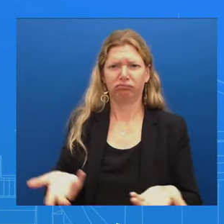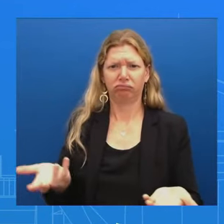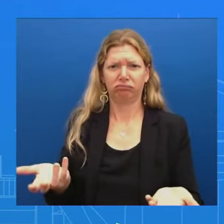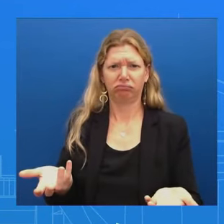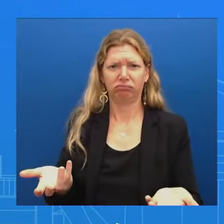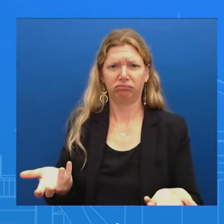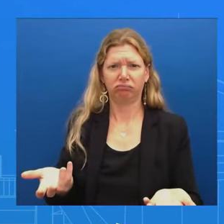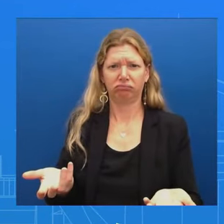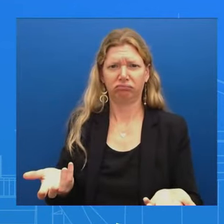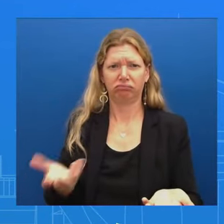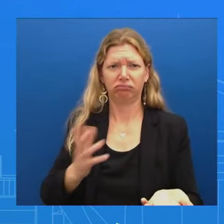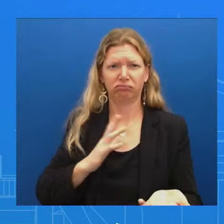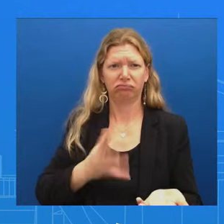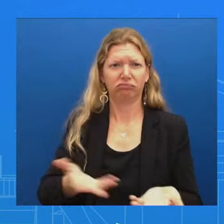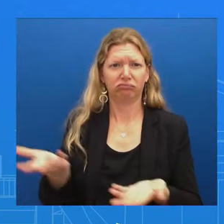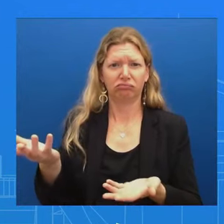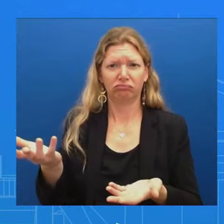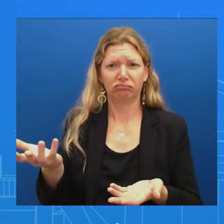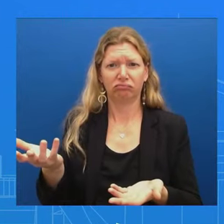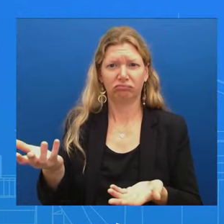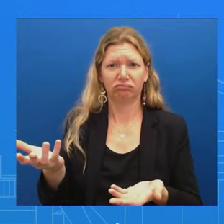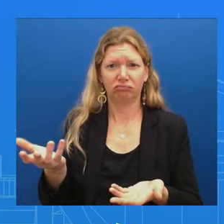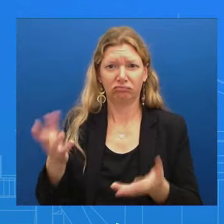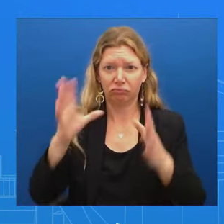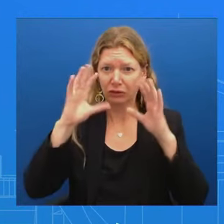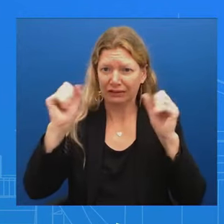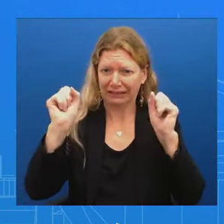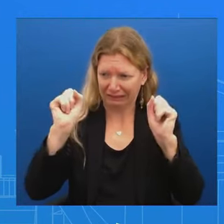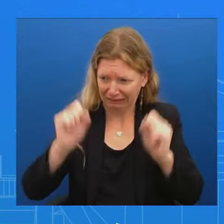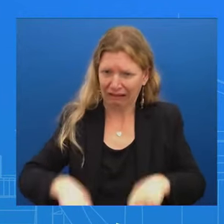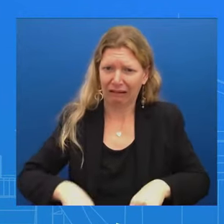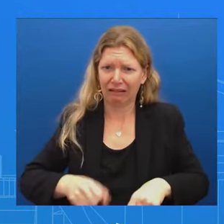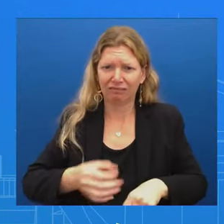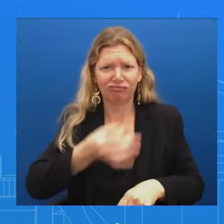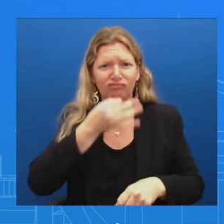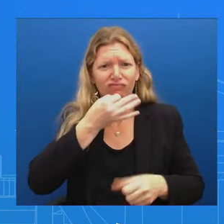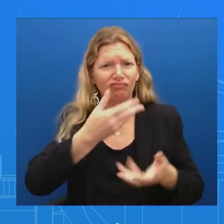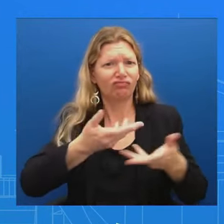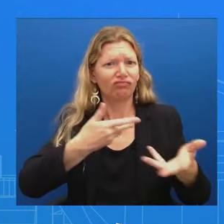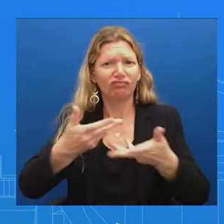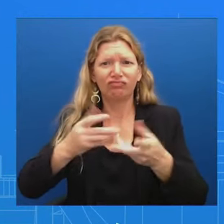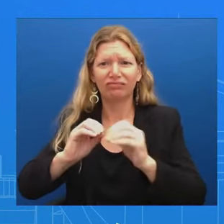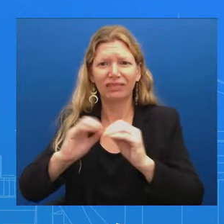you see him interact, you see him engage And even when he was in Vegas, he took some questions that you all had